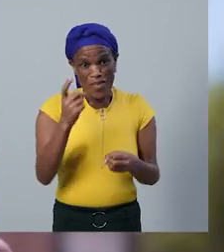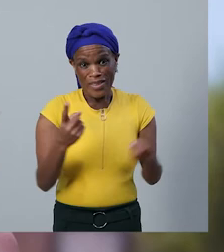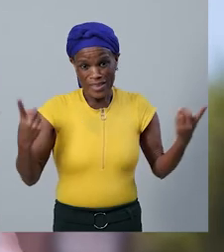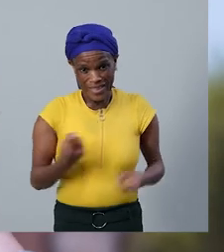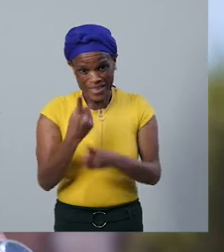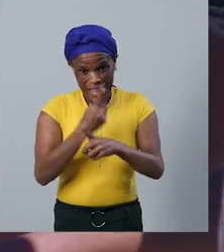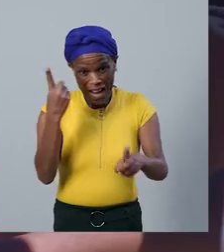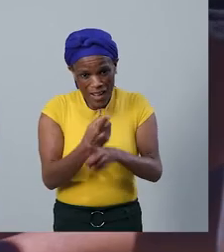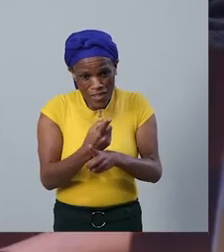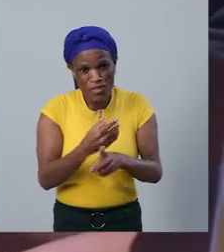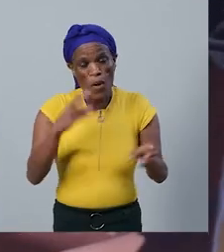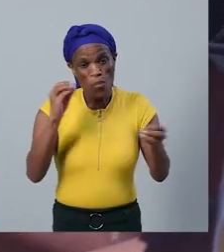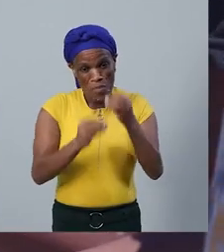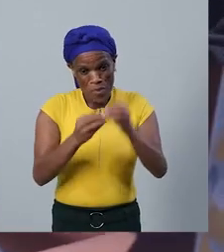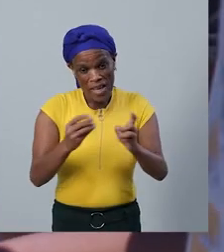we can get better from the task.